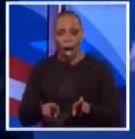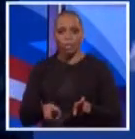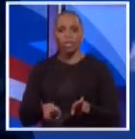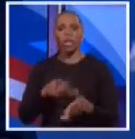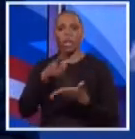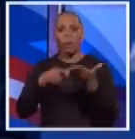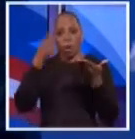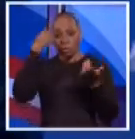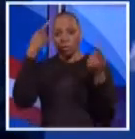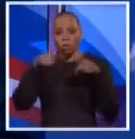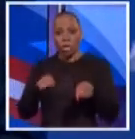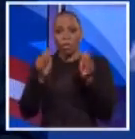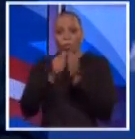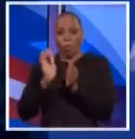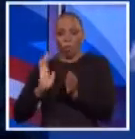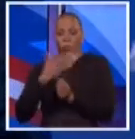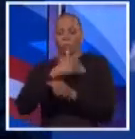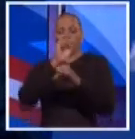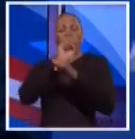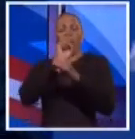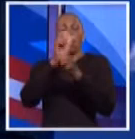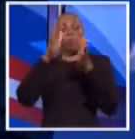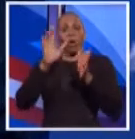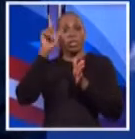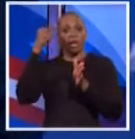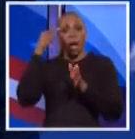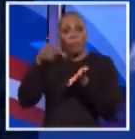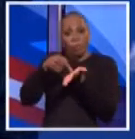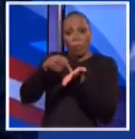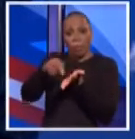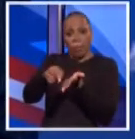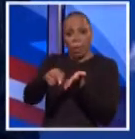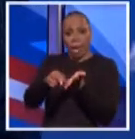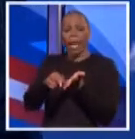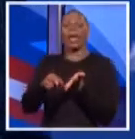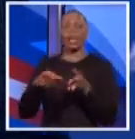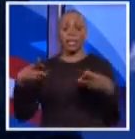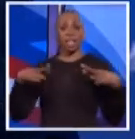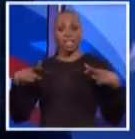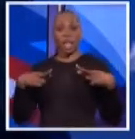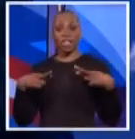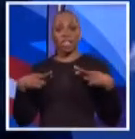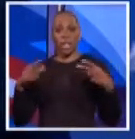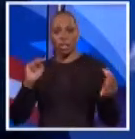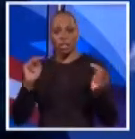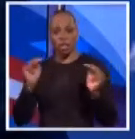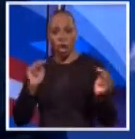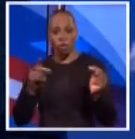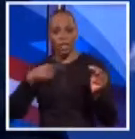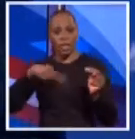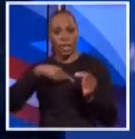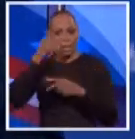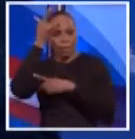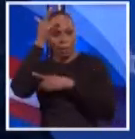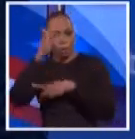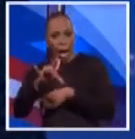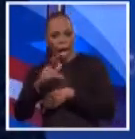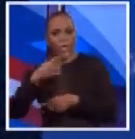cut with our workers in government. We pay them pensions that they negotiate for. Do we have to be wise, as I was when I was governor,